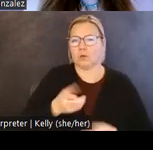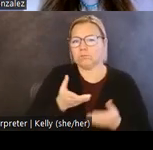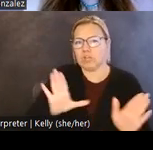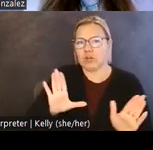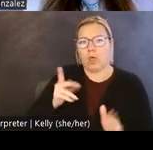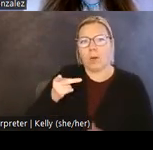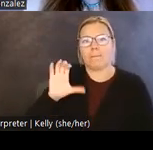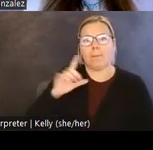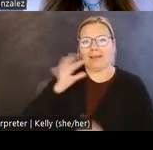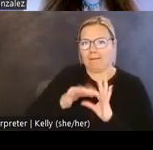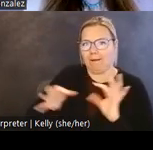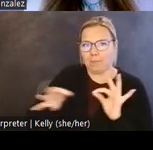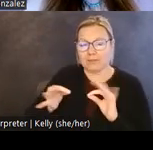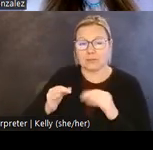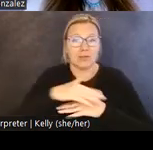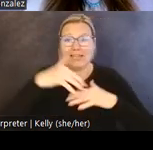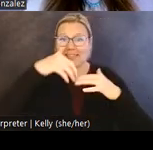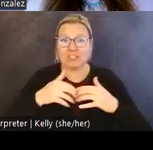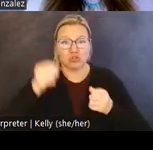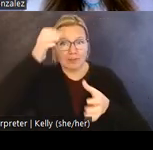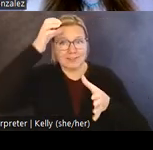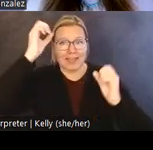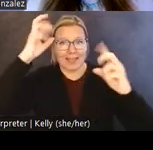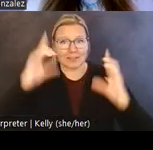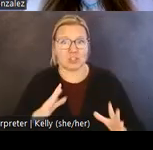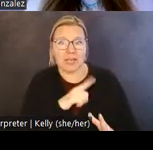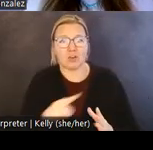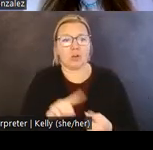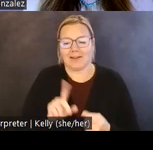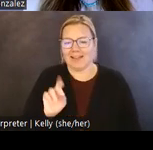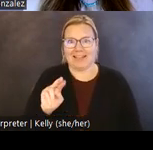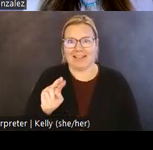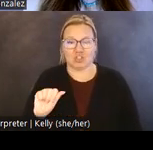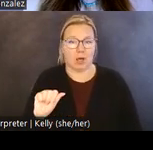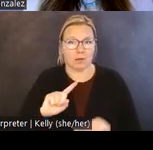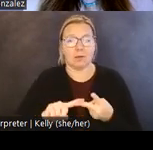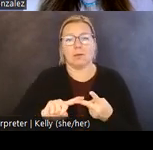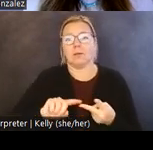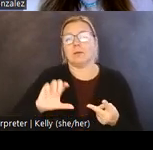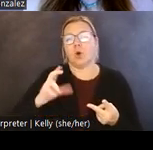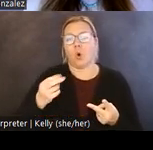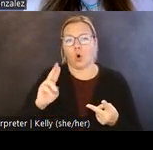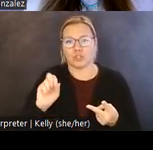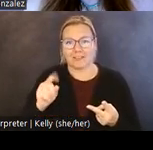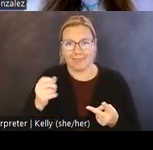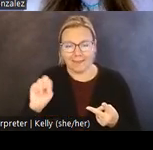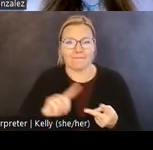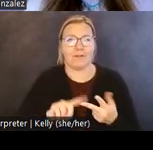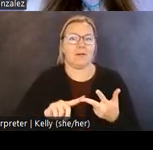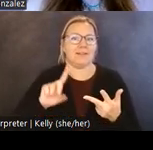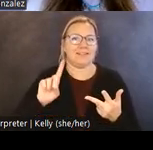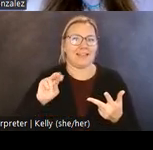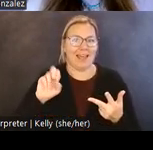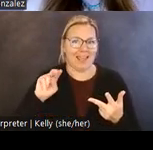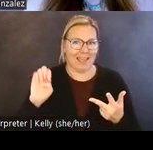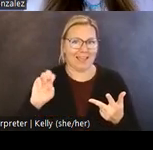Indigenous scholars. Indigenous engaged in this work, such as Keisha Supernant, Christopher Horse Thief, Diane Tiemann, and Marsha